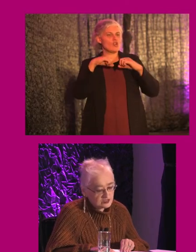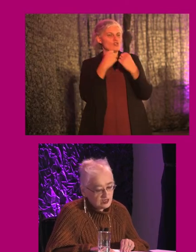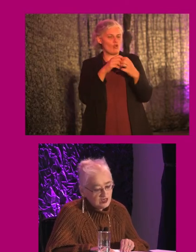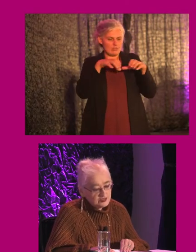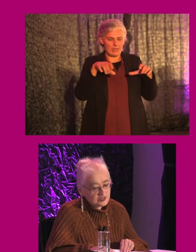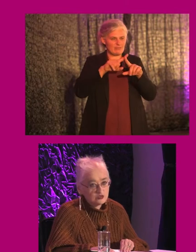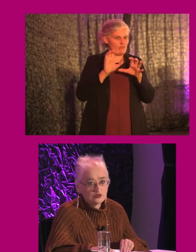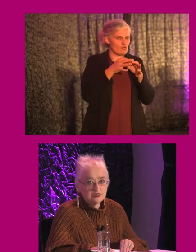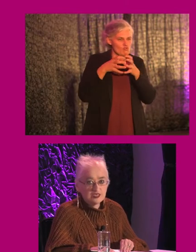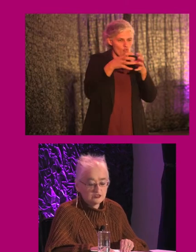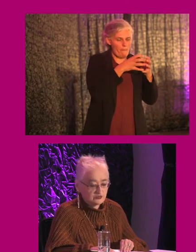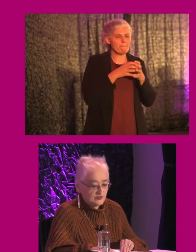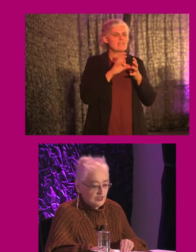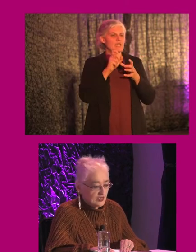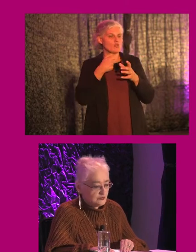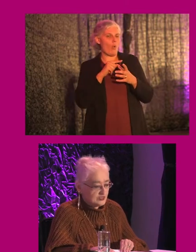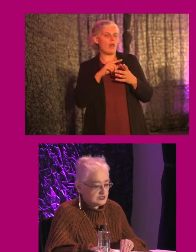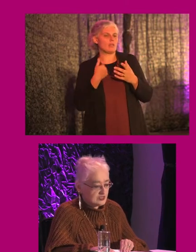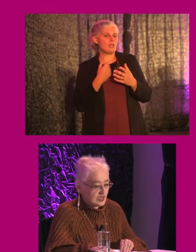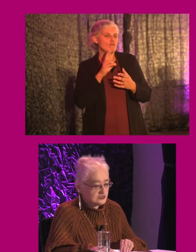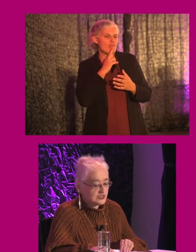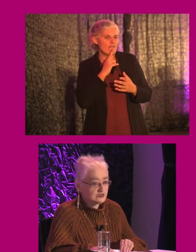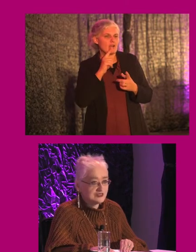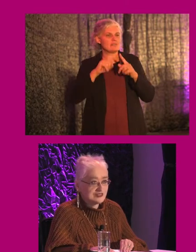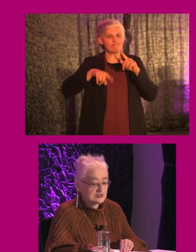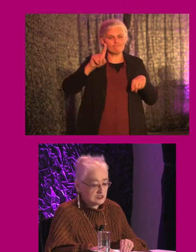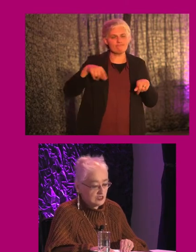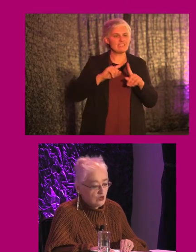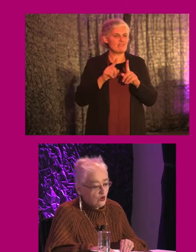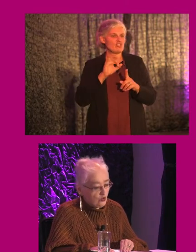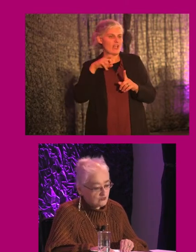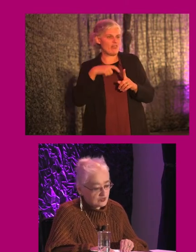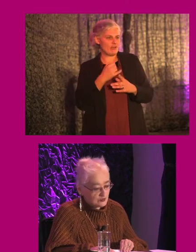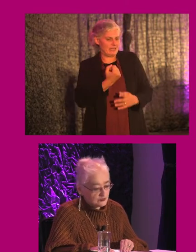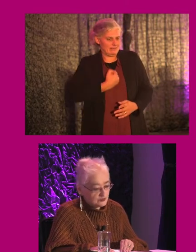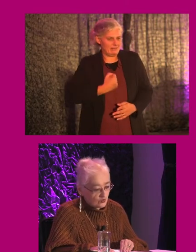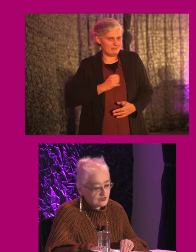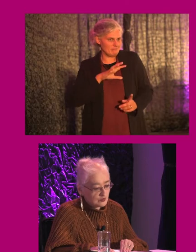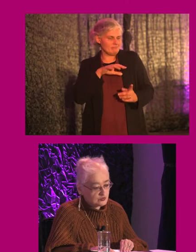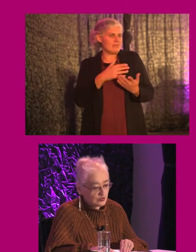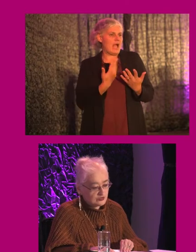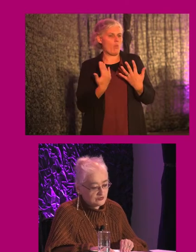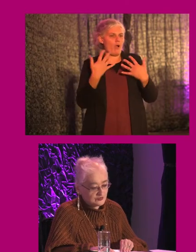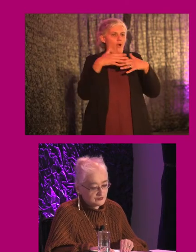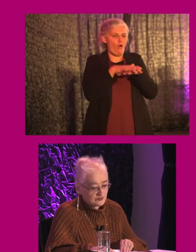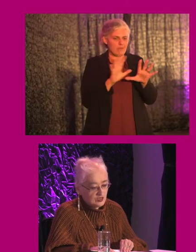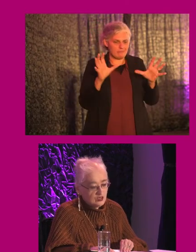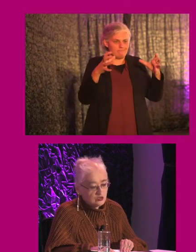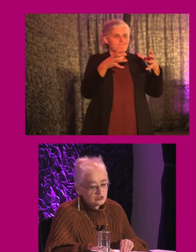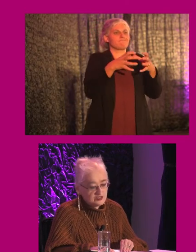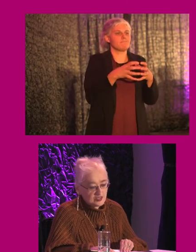religion, orientation, sexual orientation, ability, and gender identity overlap with one another.